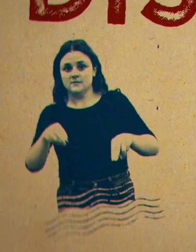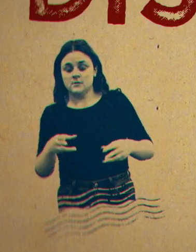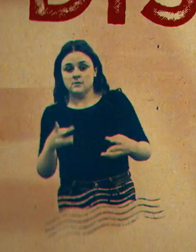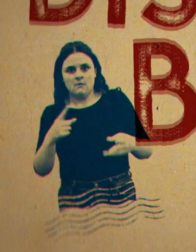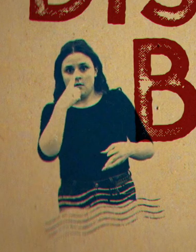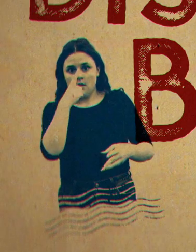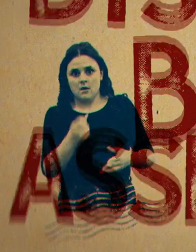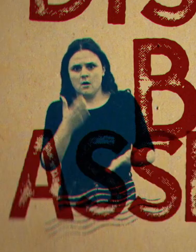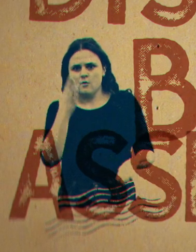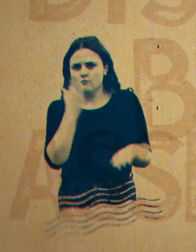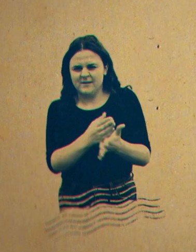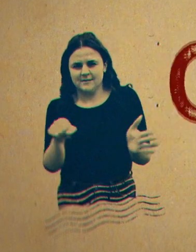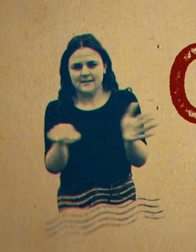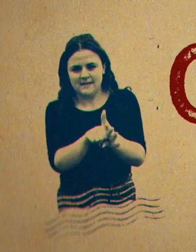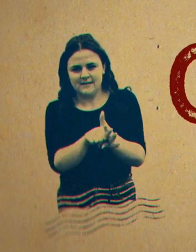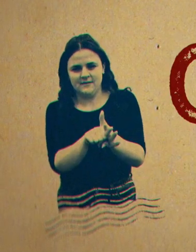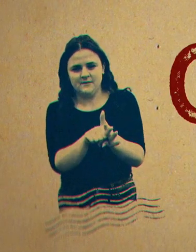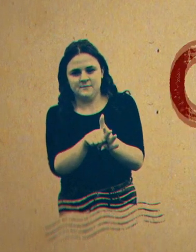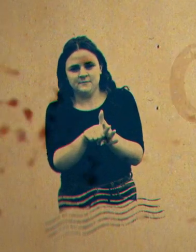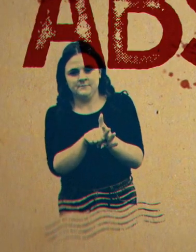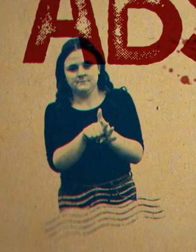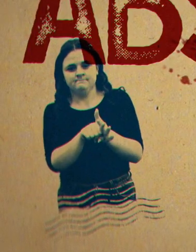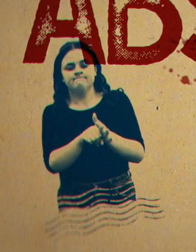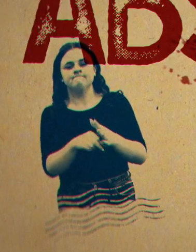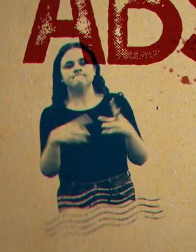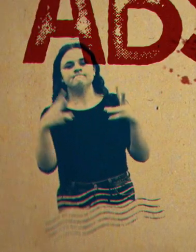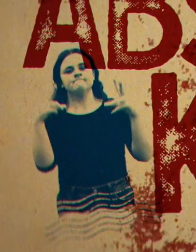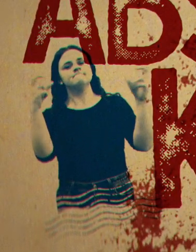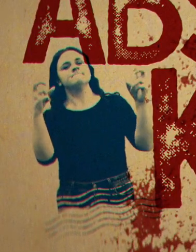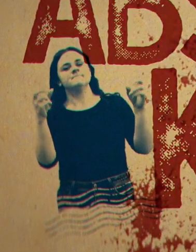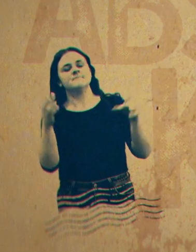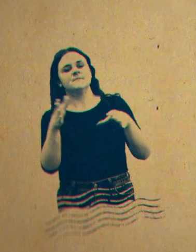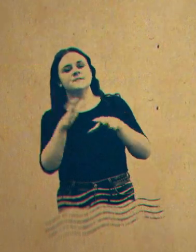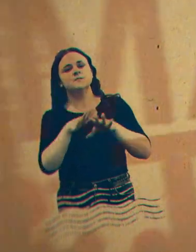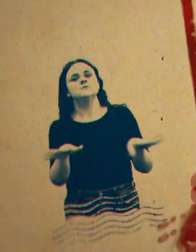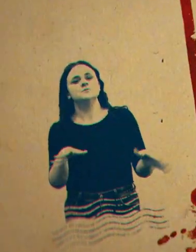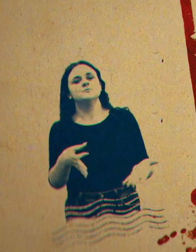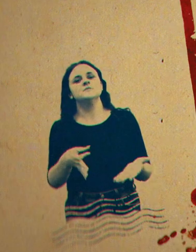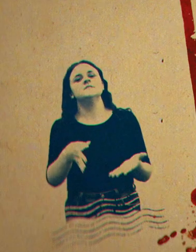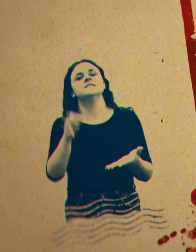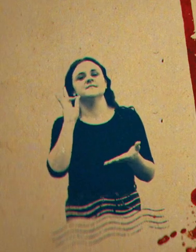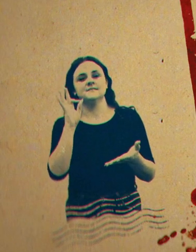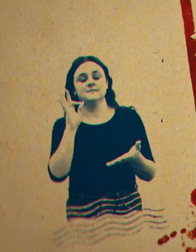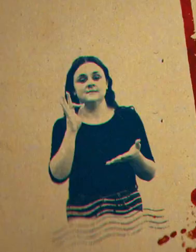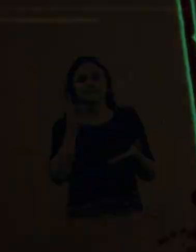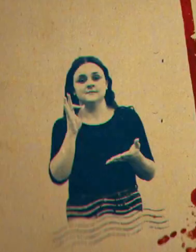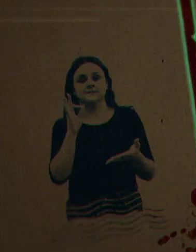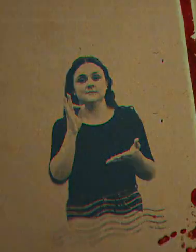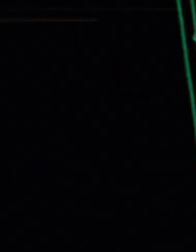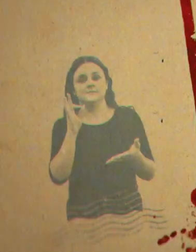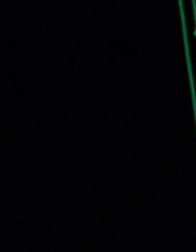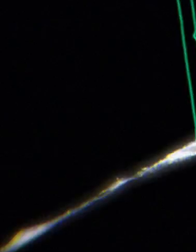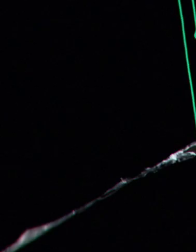Disability benefits assessments can be an absolute killer. Don't make tea.